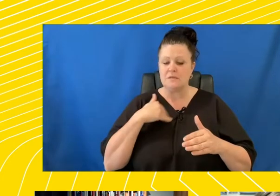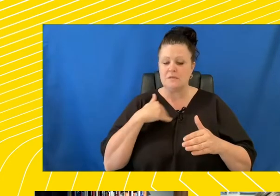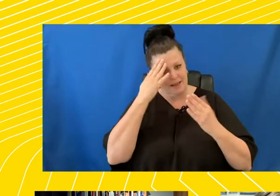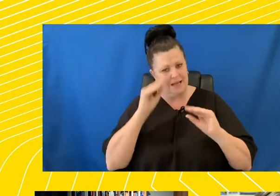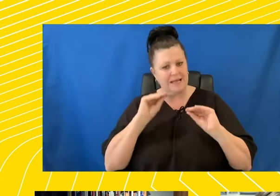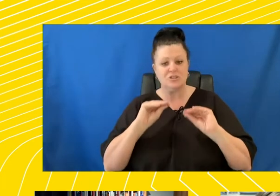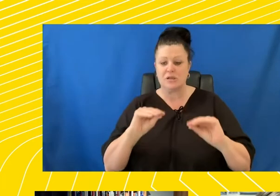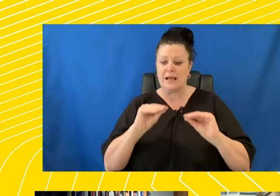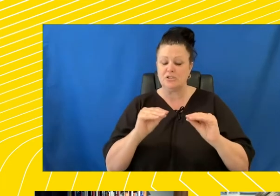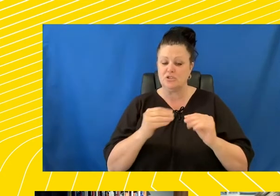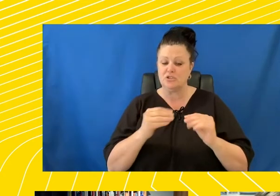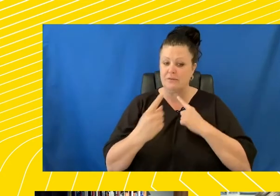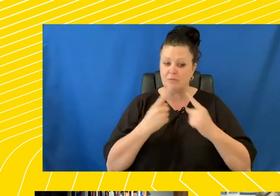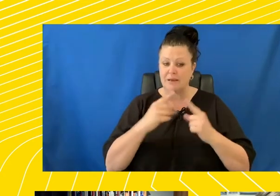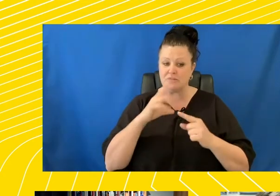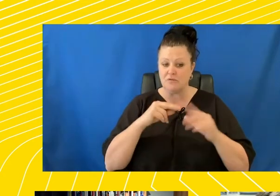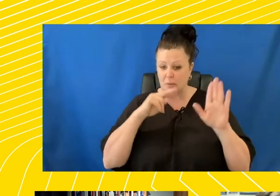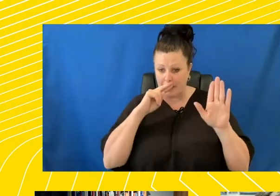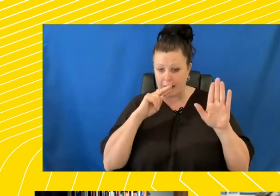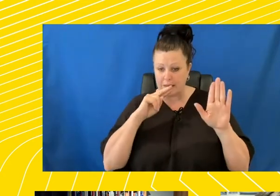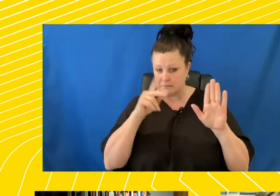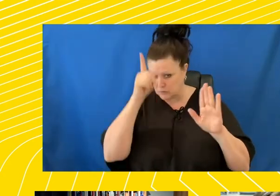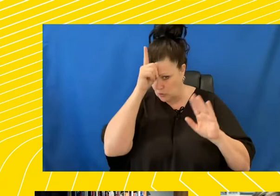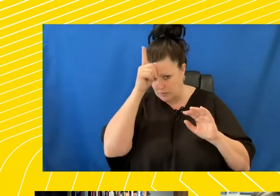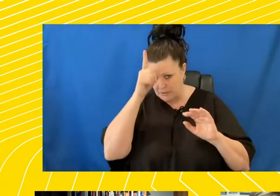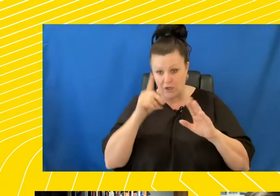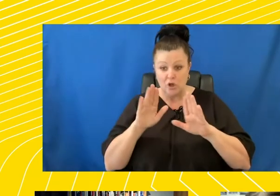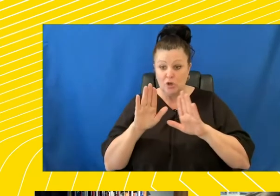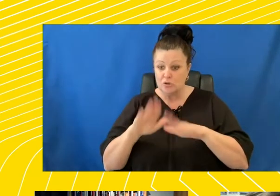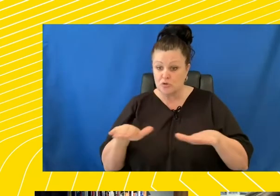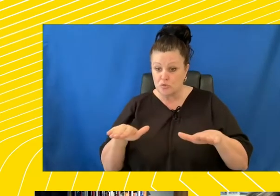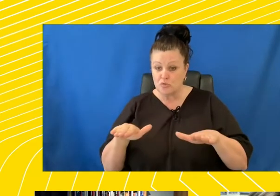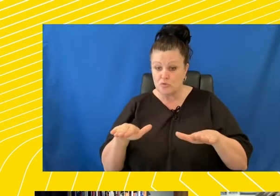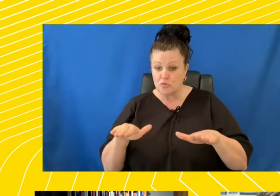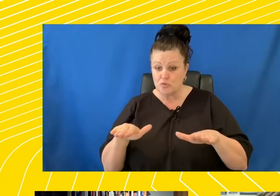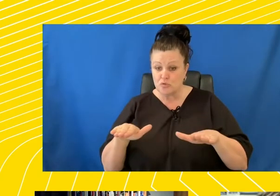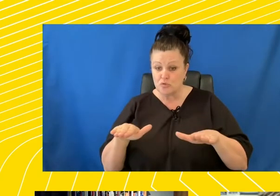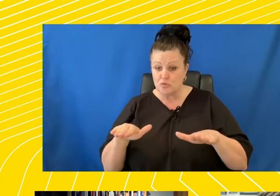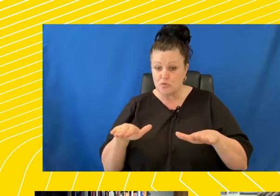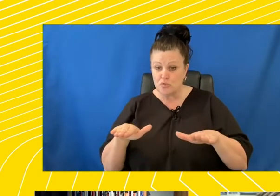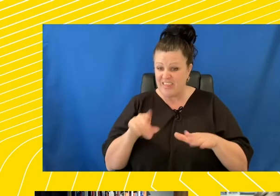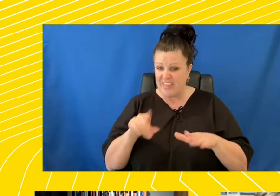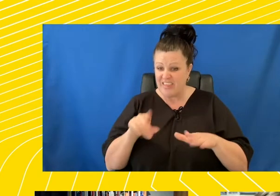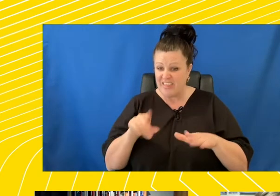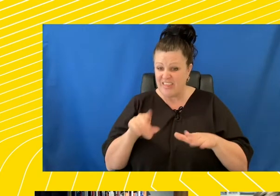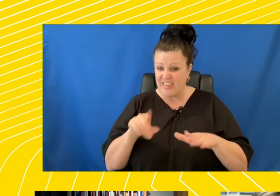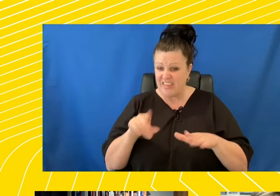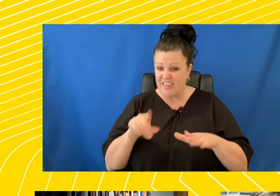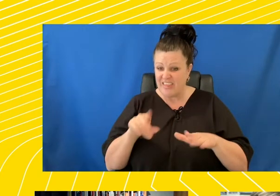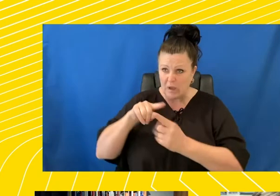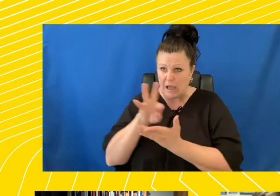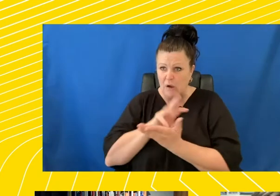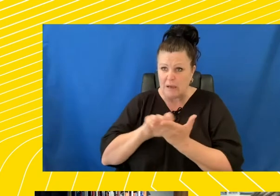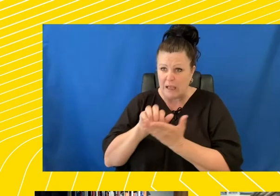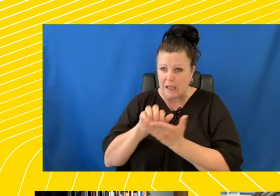in Nazi Germany, and when children at the elementary school had to calculate how much it costs